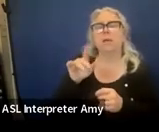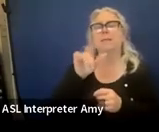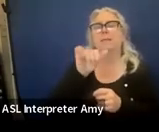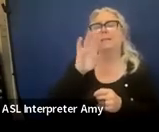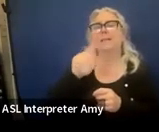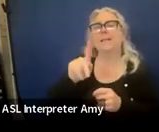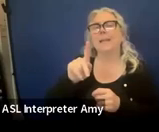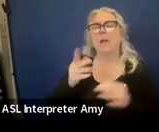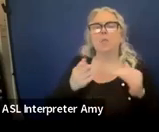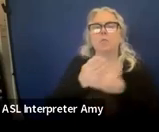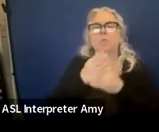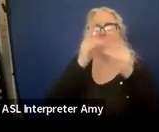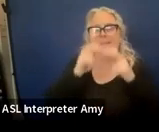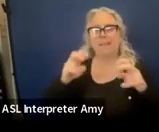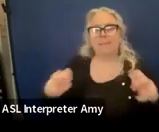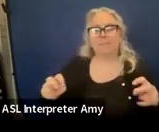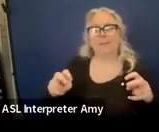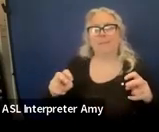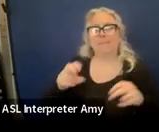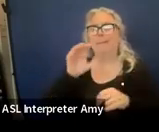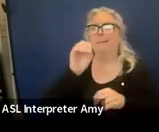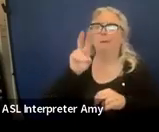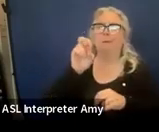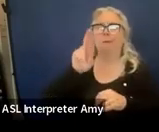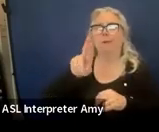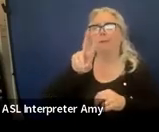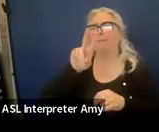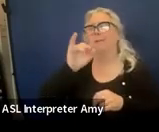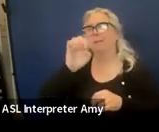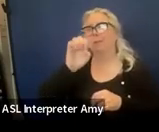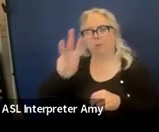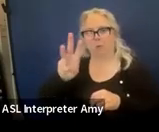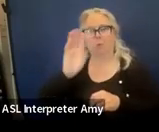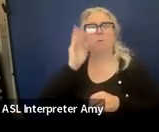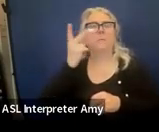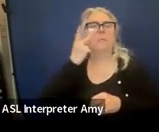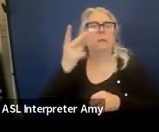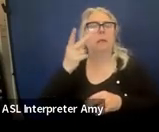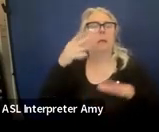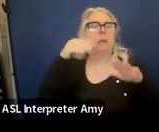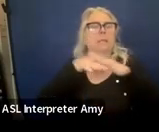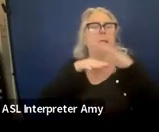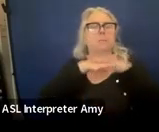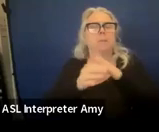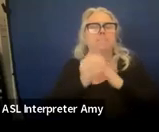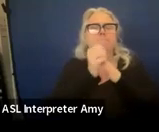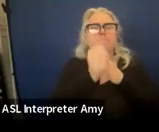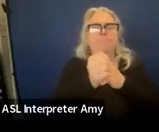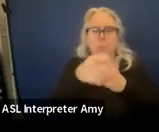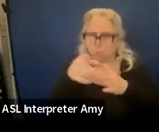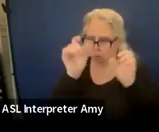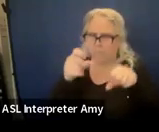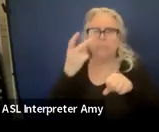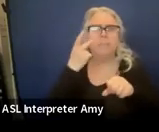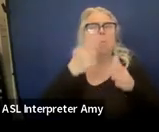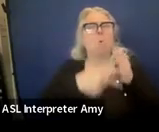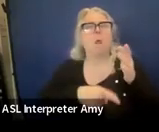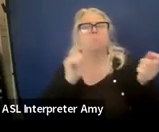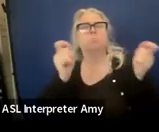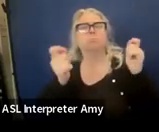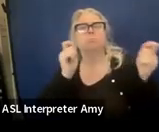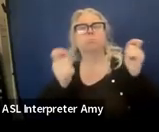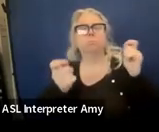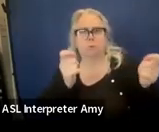where you would find those. There's an accessibility guide so that you can see what accommodations